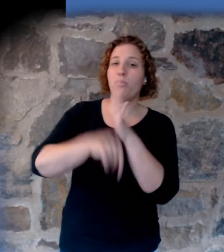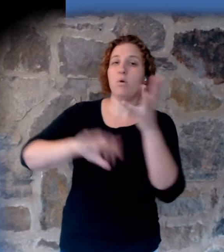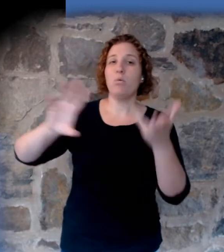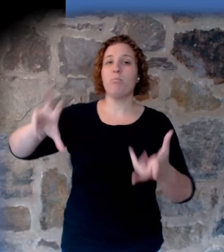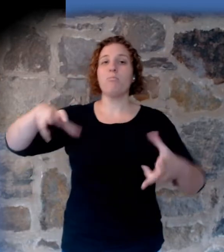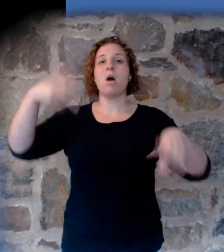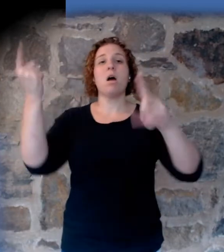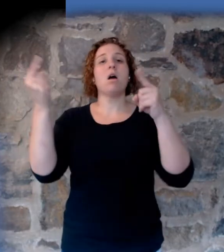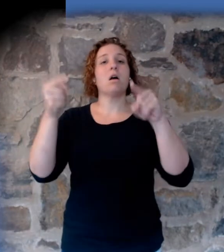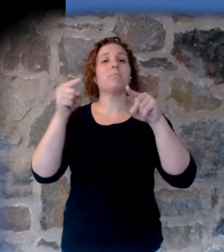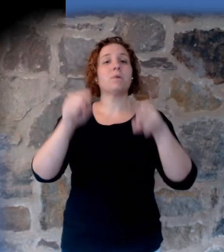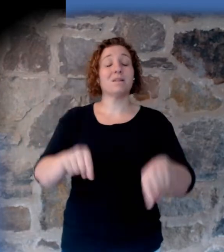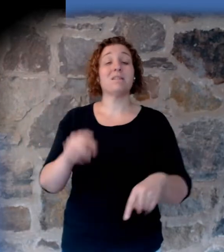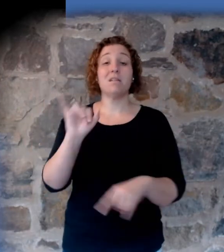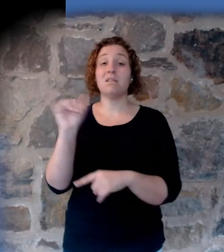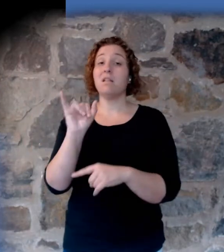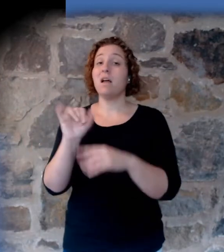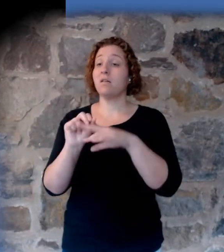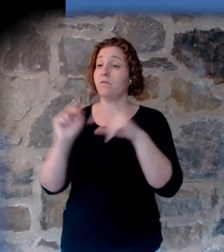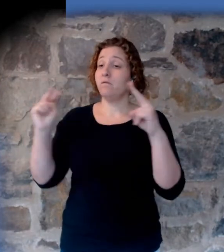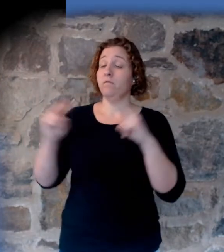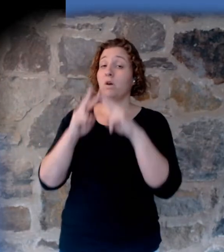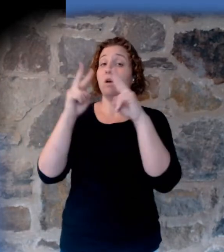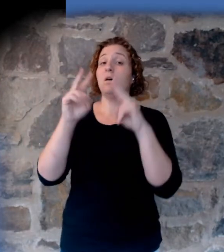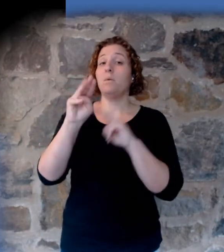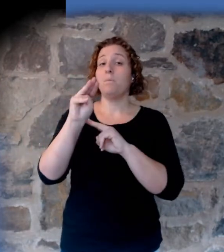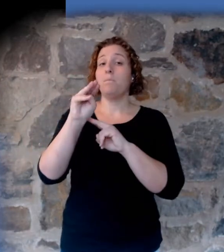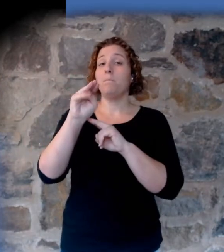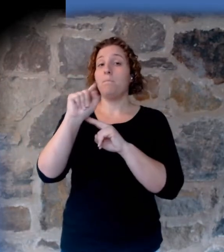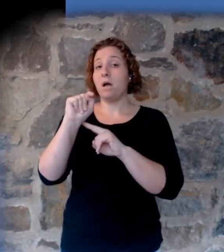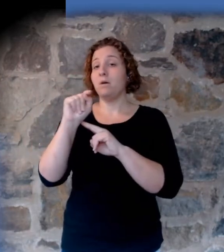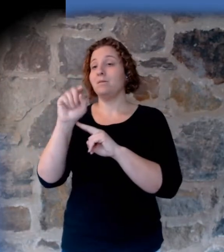and that'll help you understand Grand Canyon.